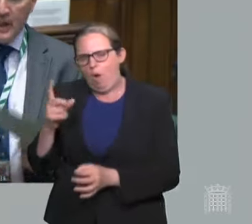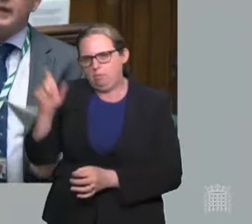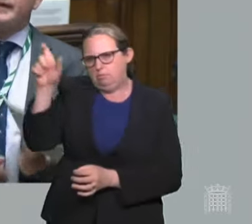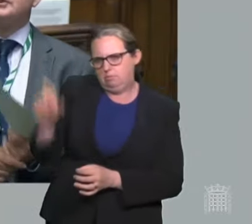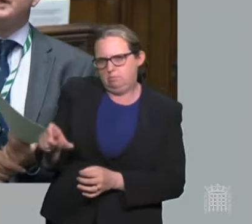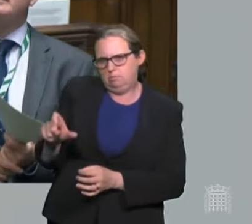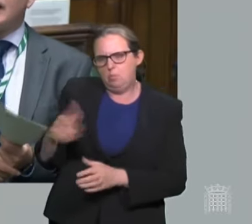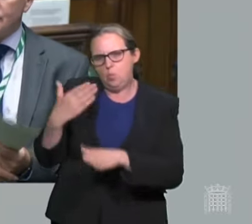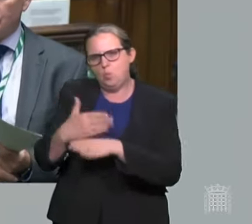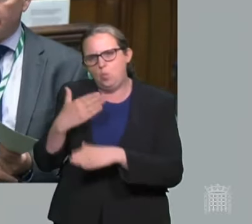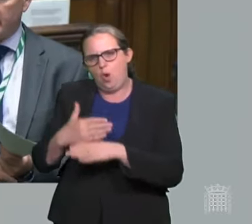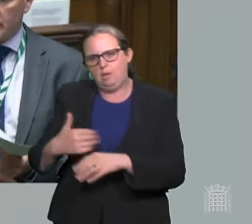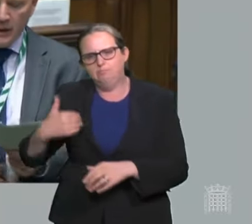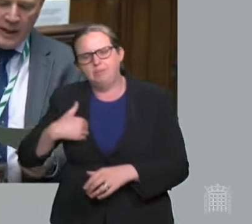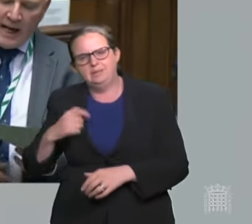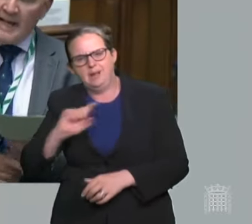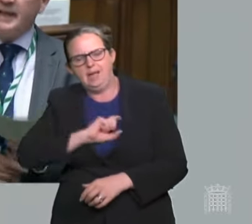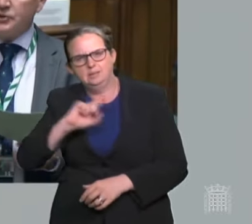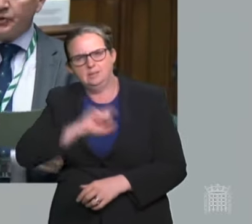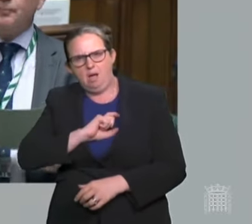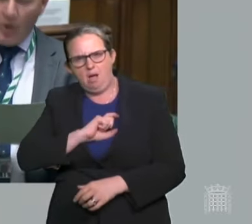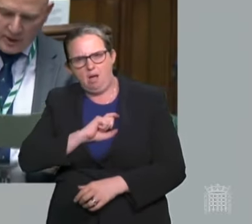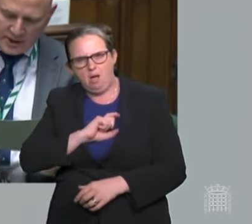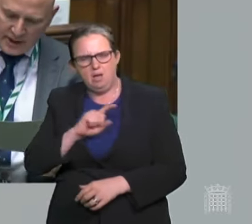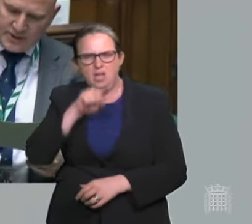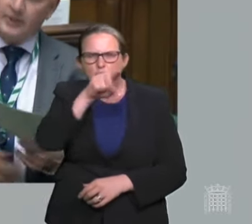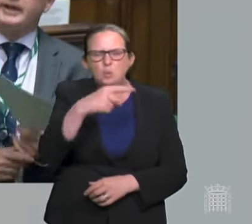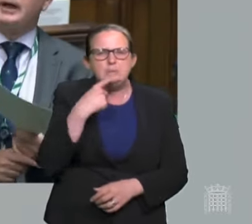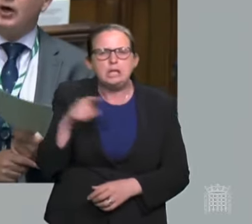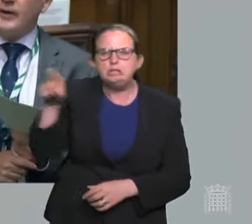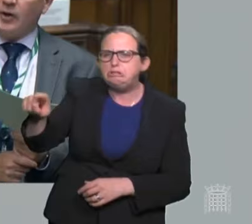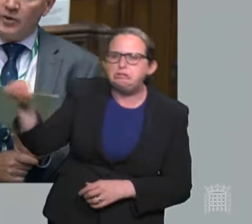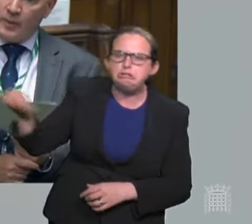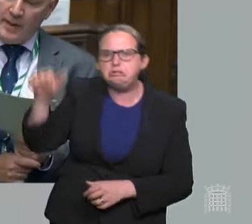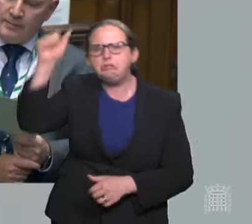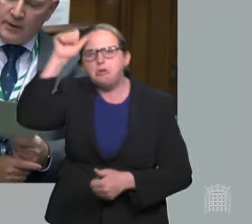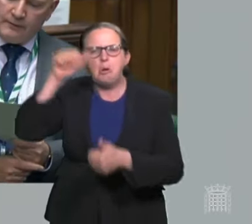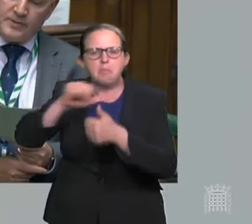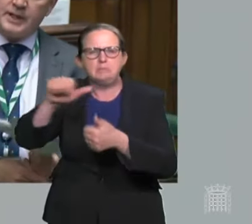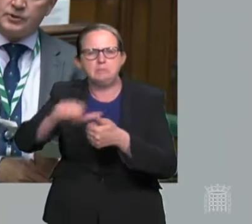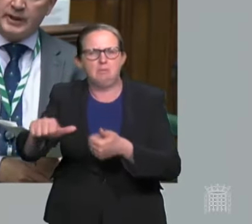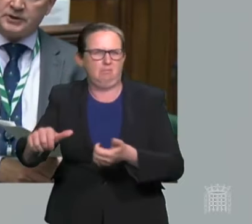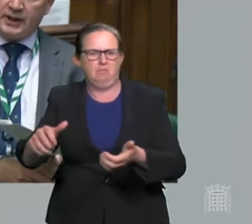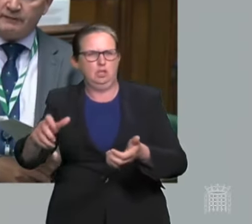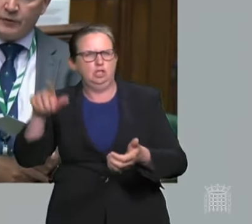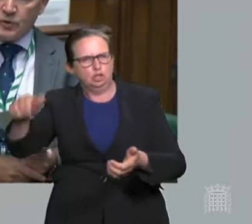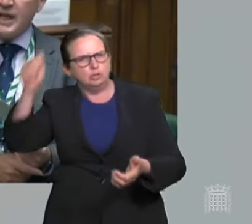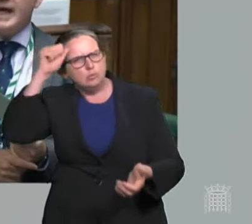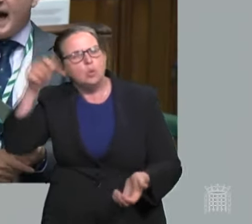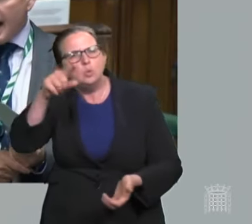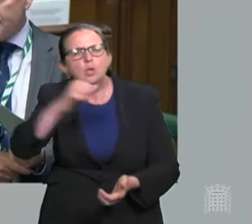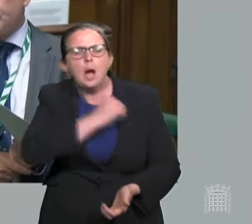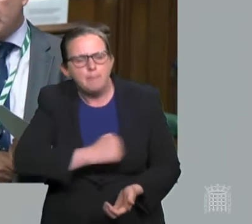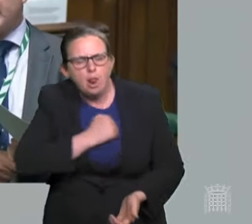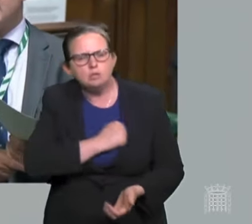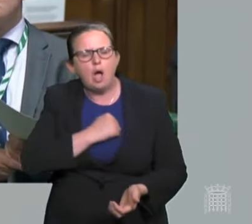is that she does know better, and he should apologise to the Honourable Member from Central Ayrshire for those